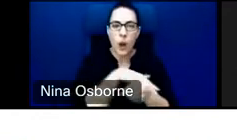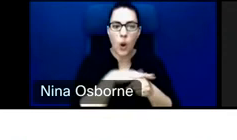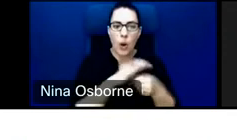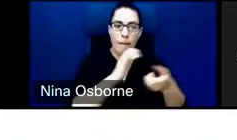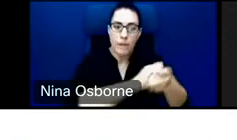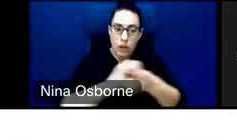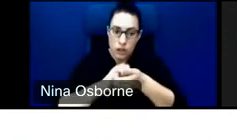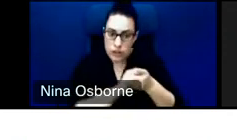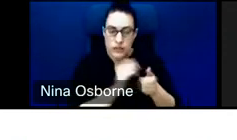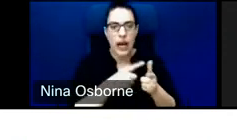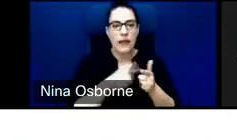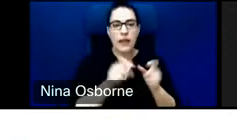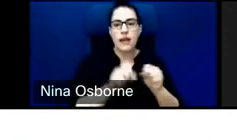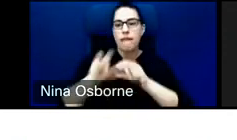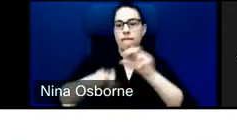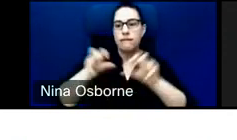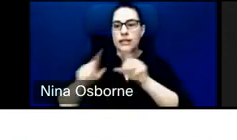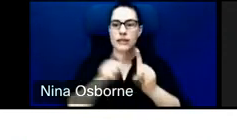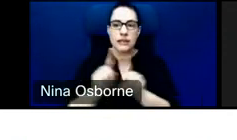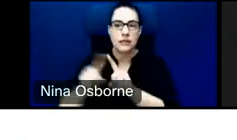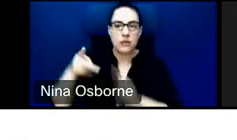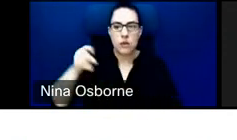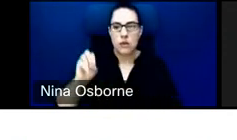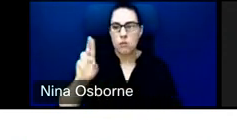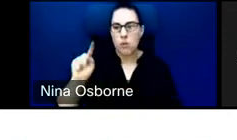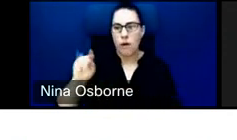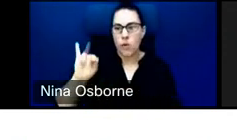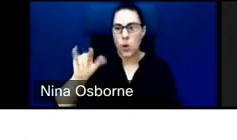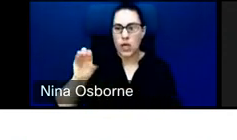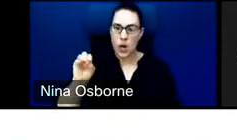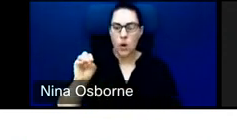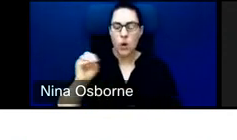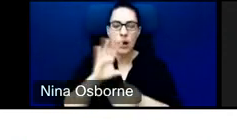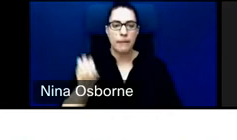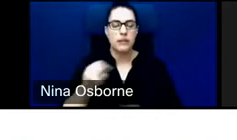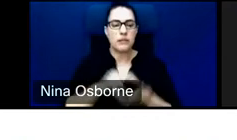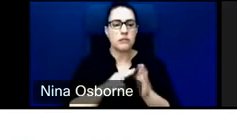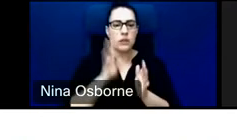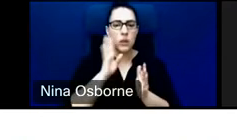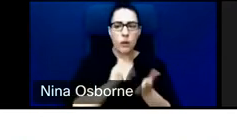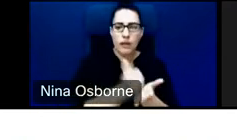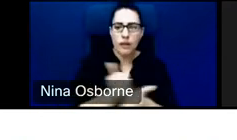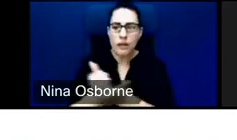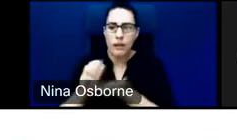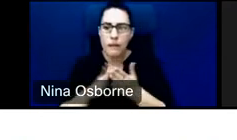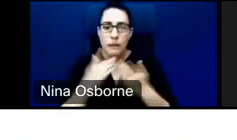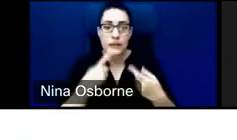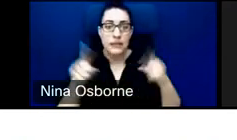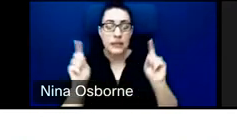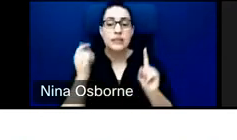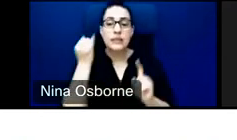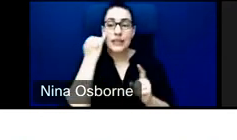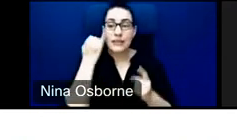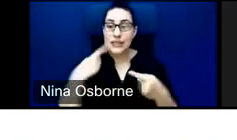of what are called portfolio companies. They help those companies to be successful and then when those companies have an exit, meaning they sell or they